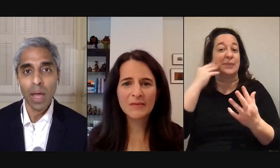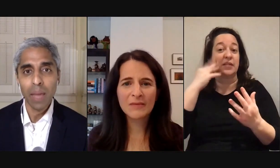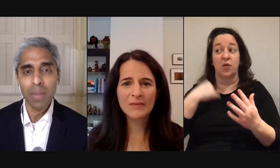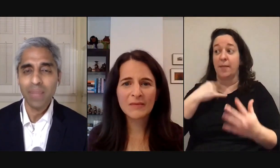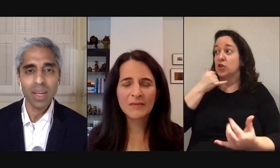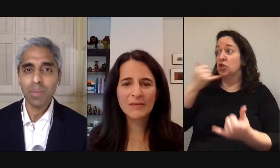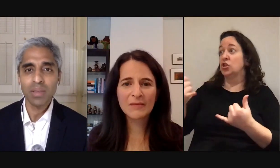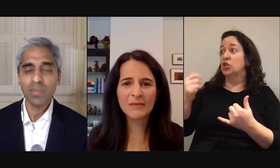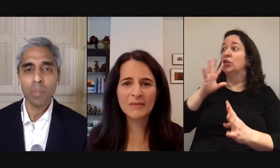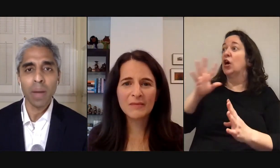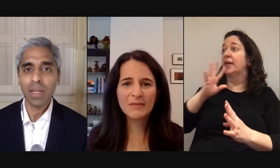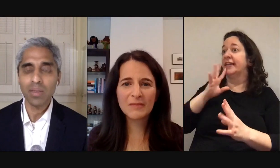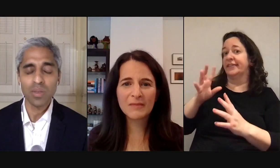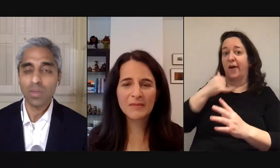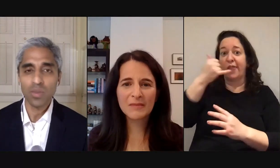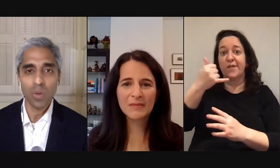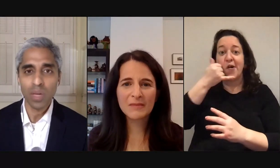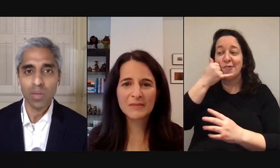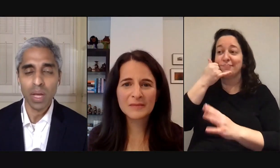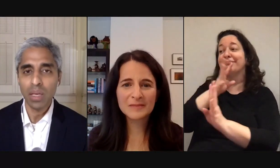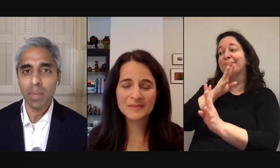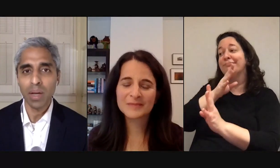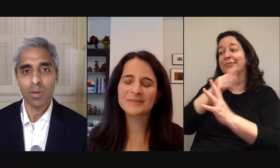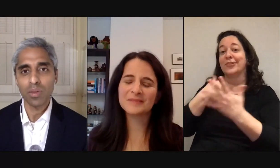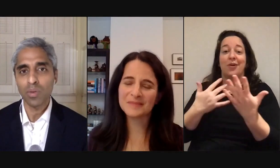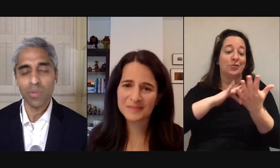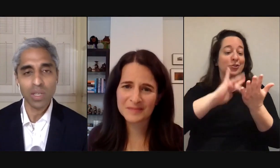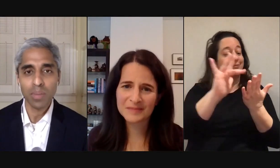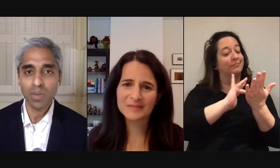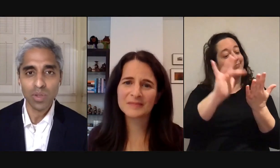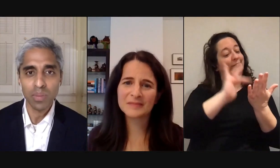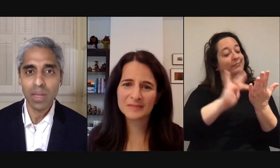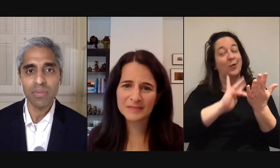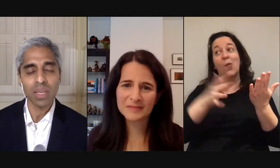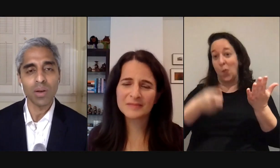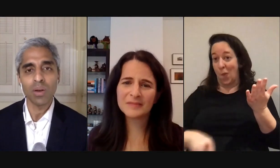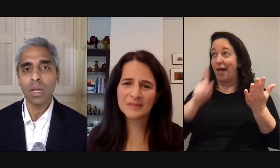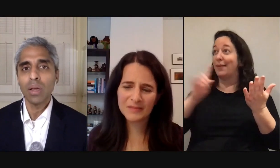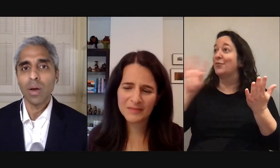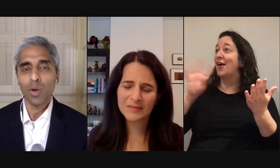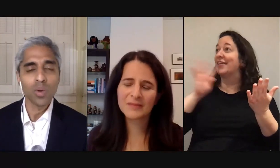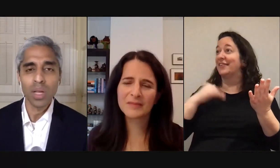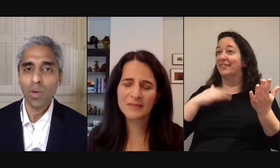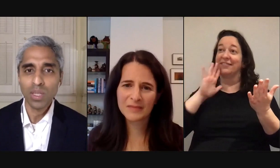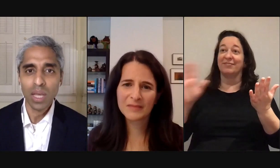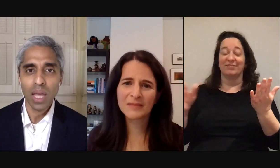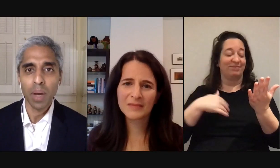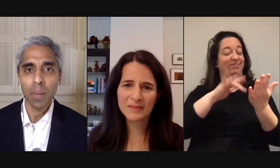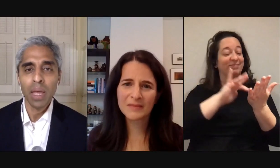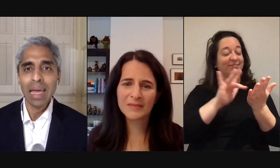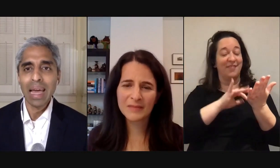but then finding myself just mindlessly scrolling through my email or through repression my social media feed or or googling a question